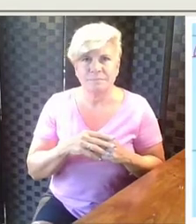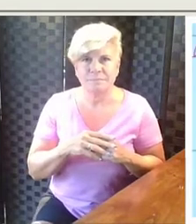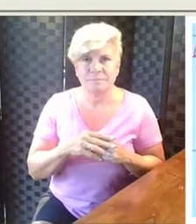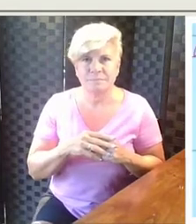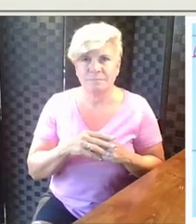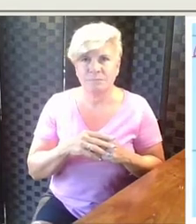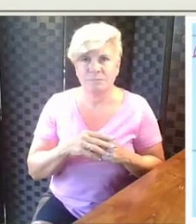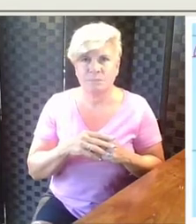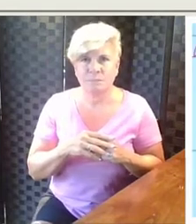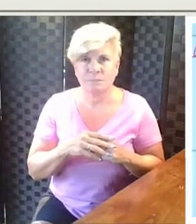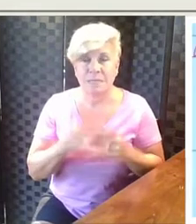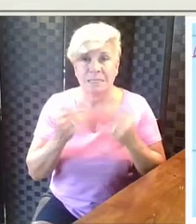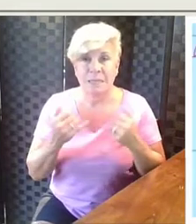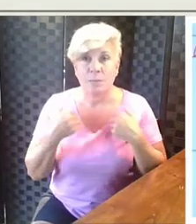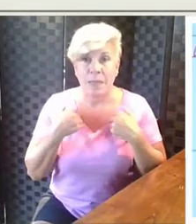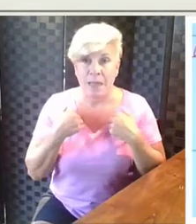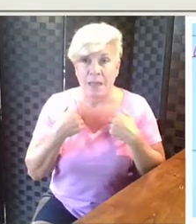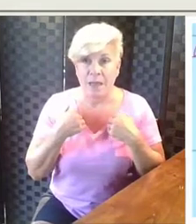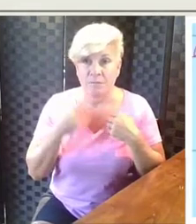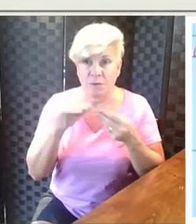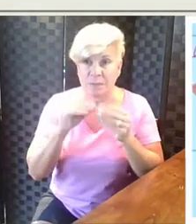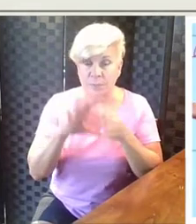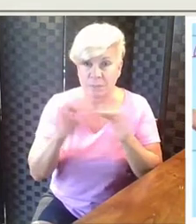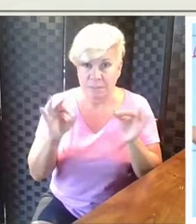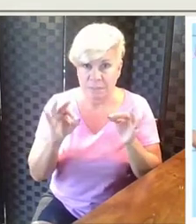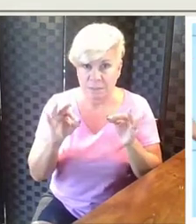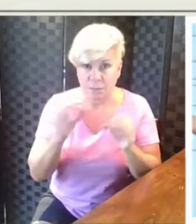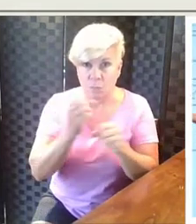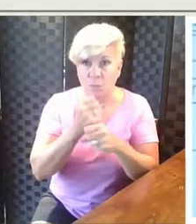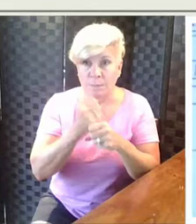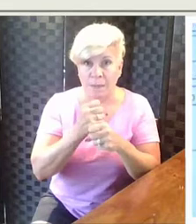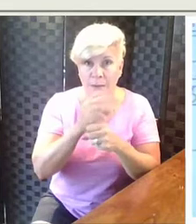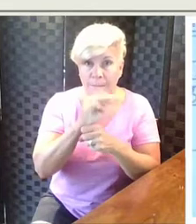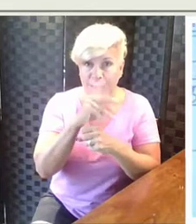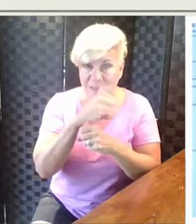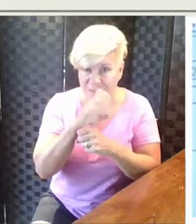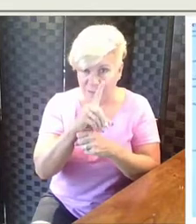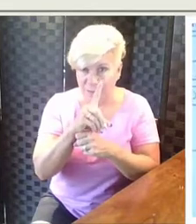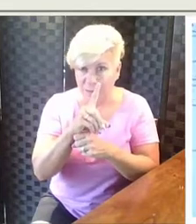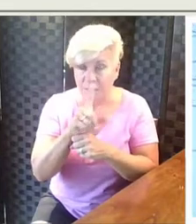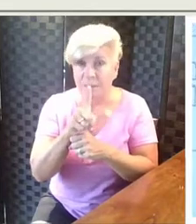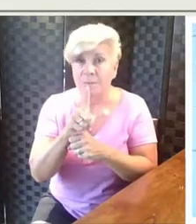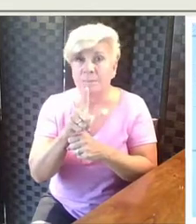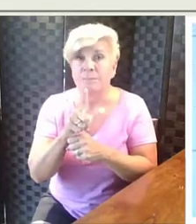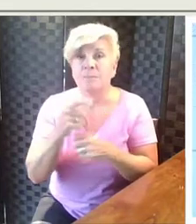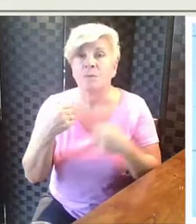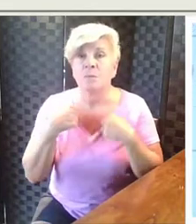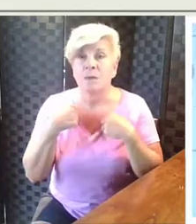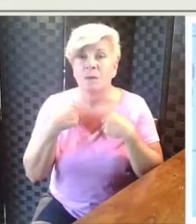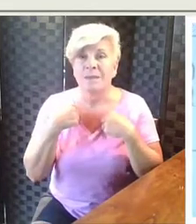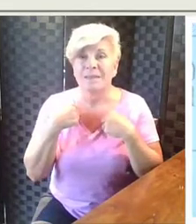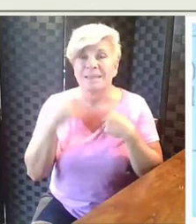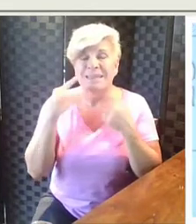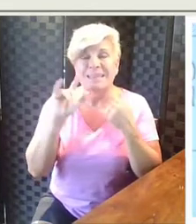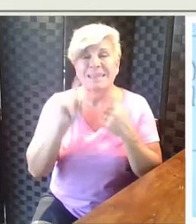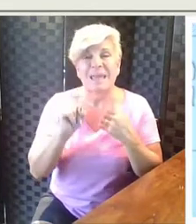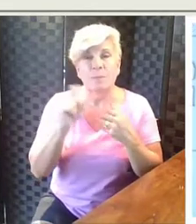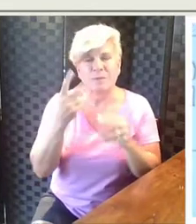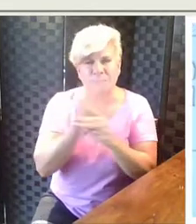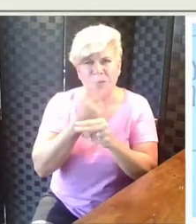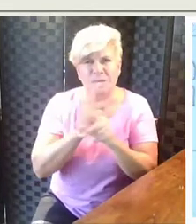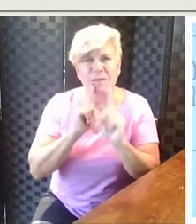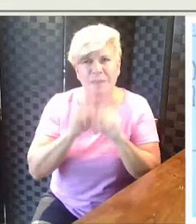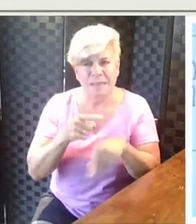All right. So now we have our equation. We created our model. We got our equations and now we have to calculate our